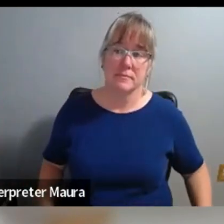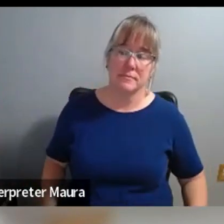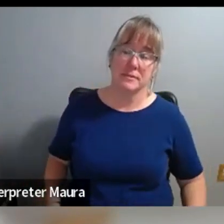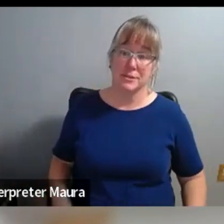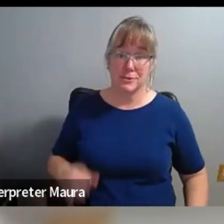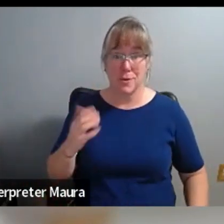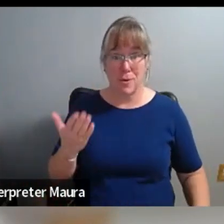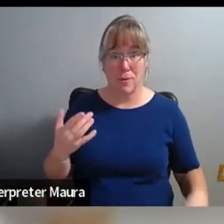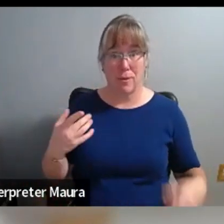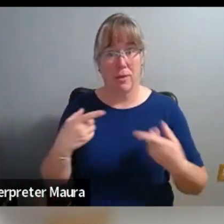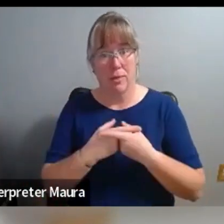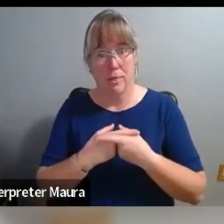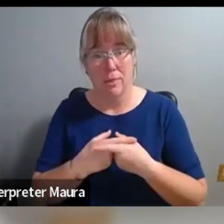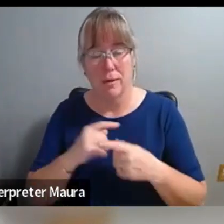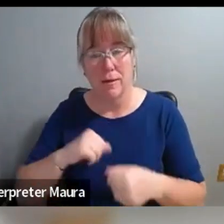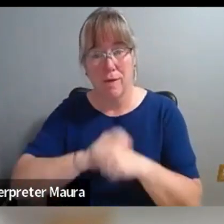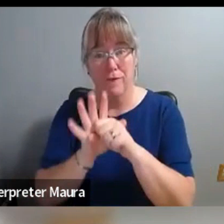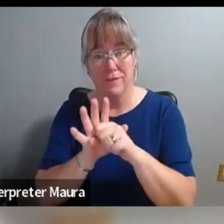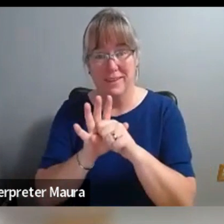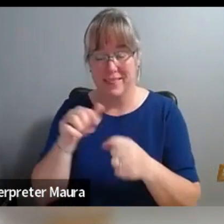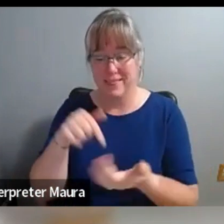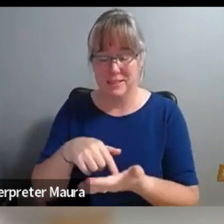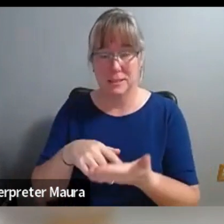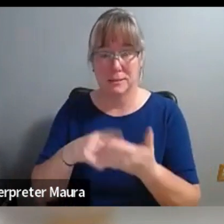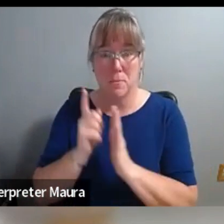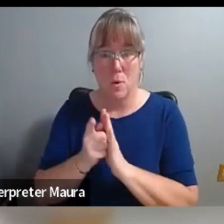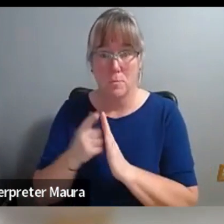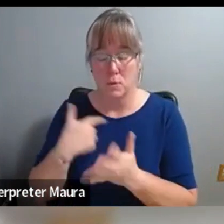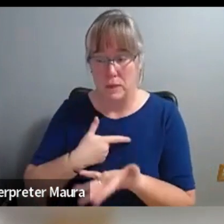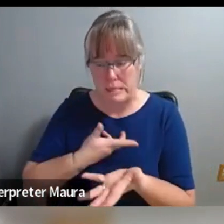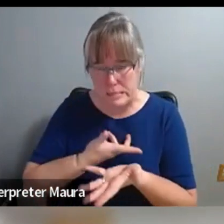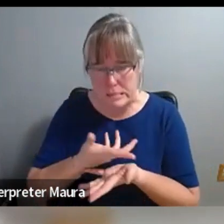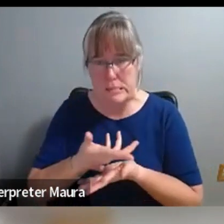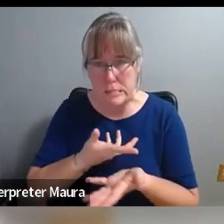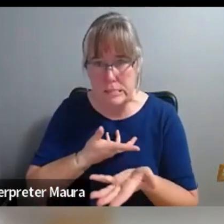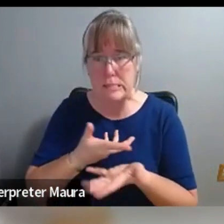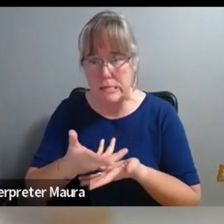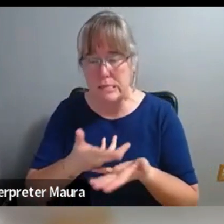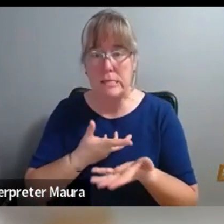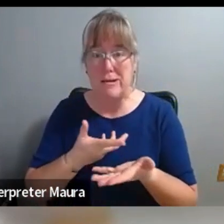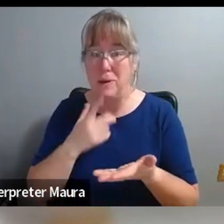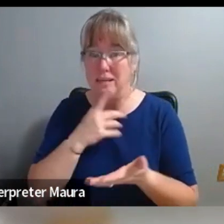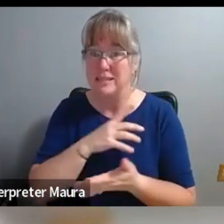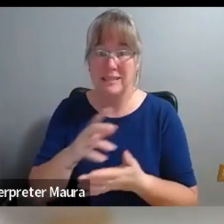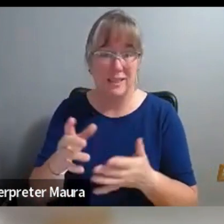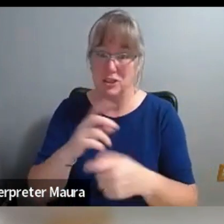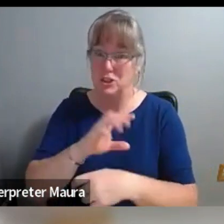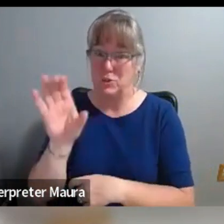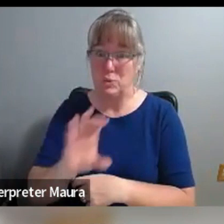this moment that we were grappling with was like, you know, the zoom moment.